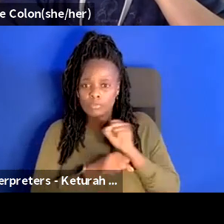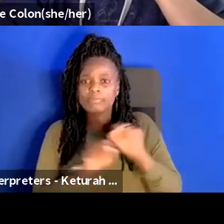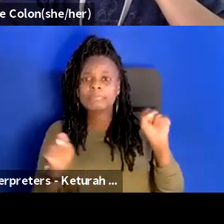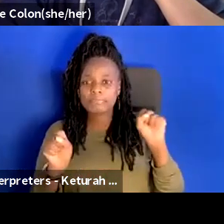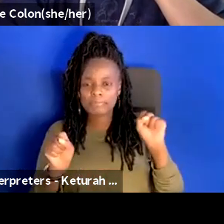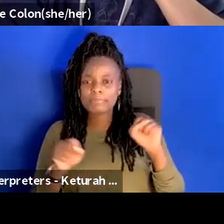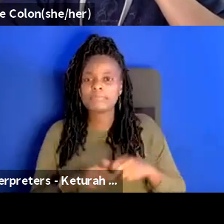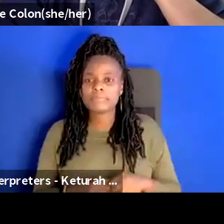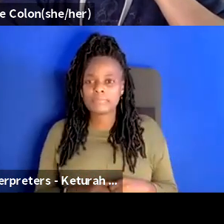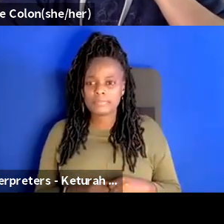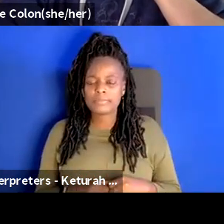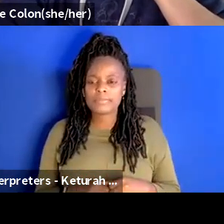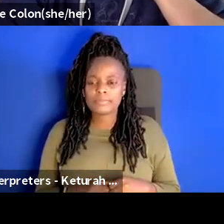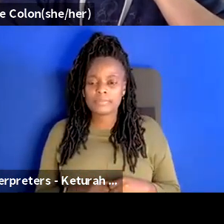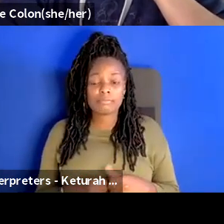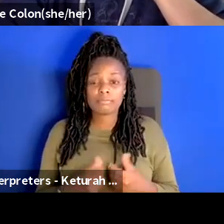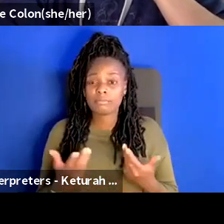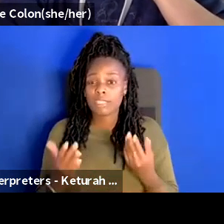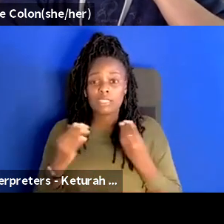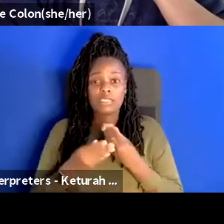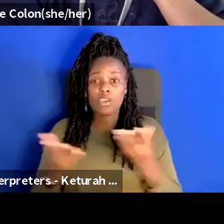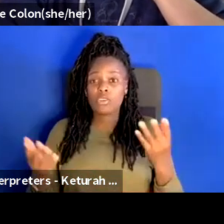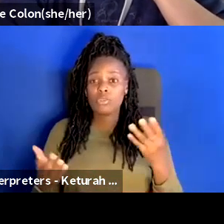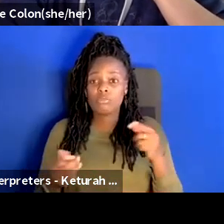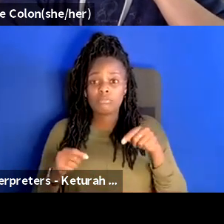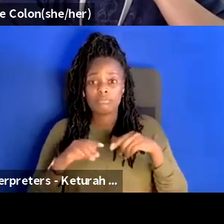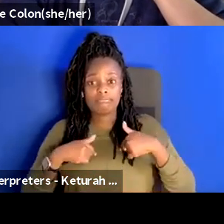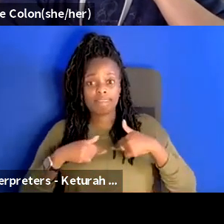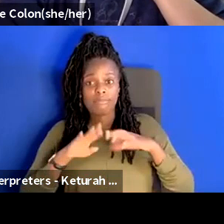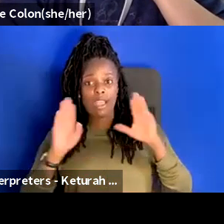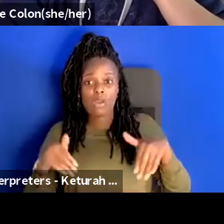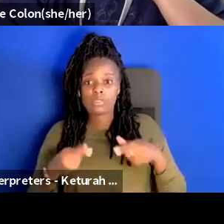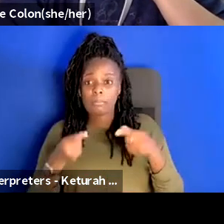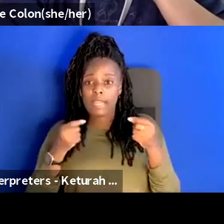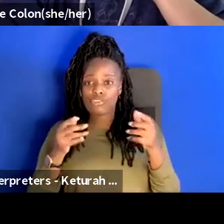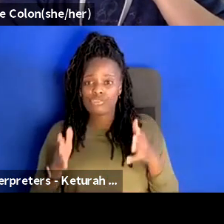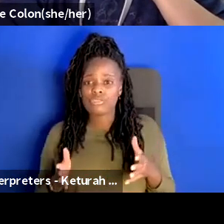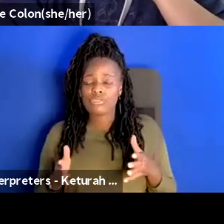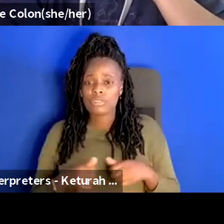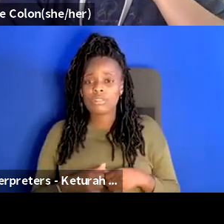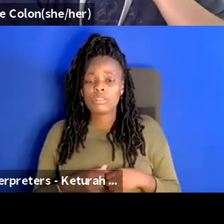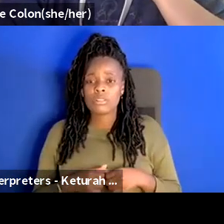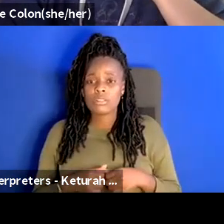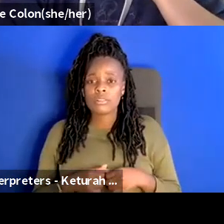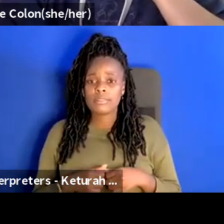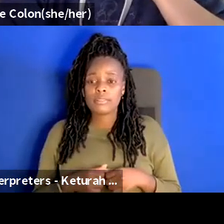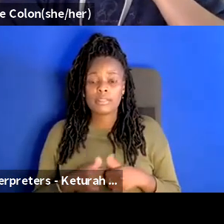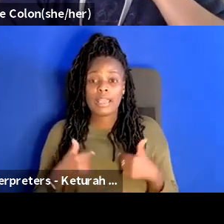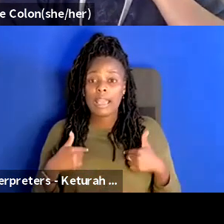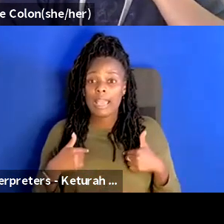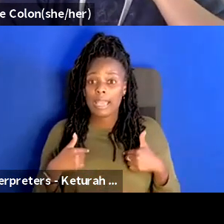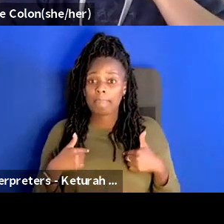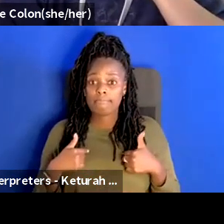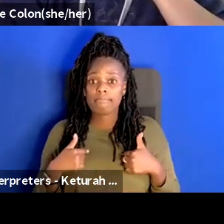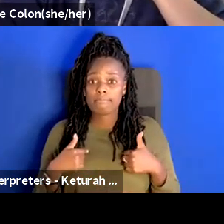i can tell you that as a house manager um i am serious